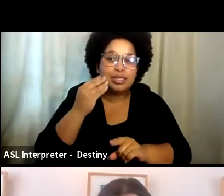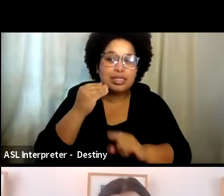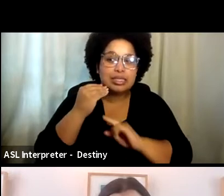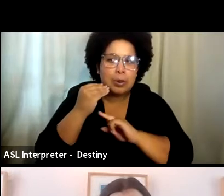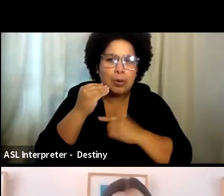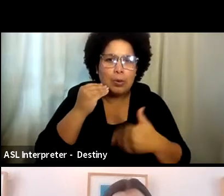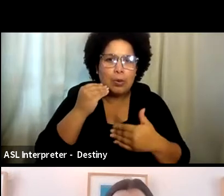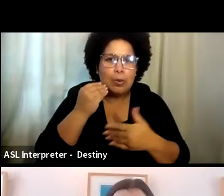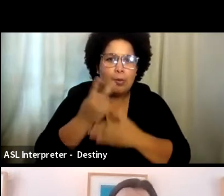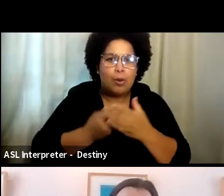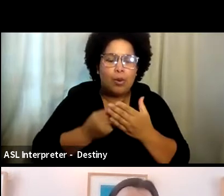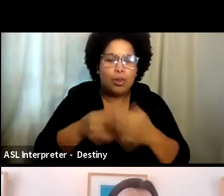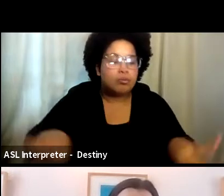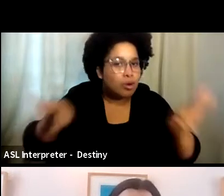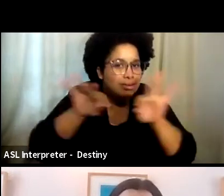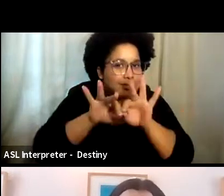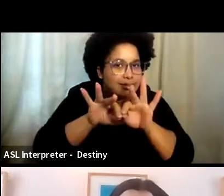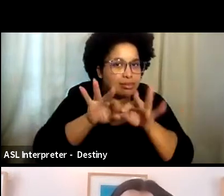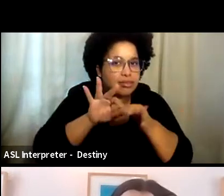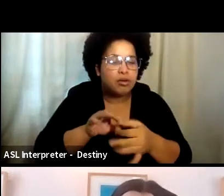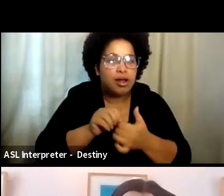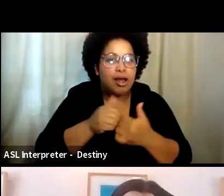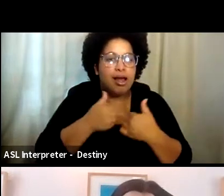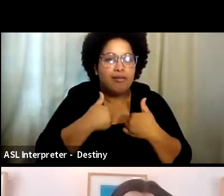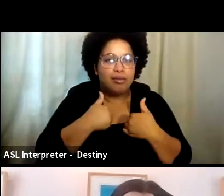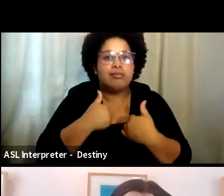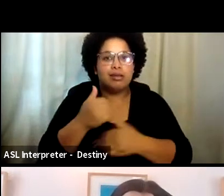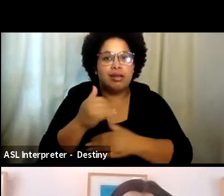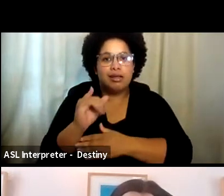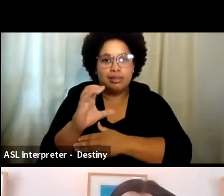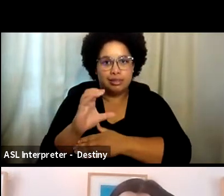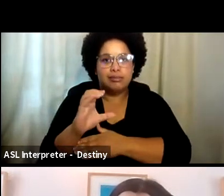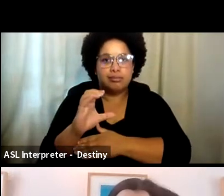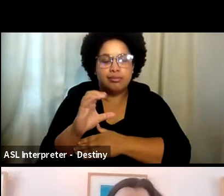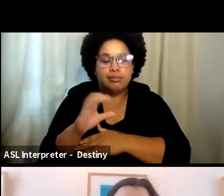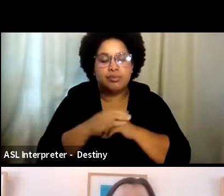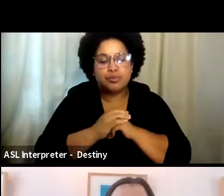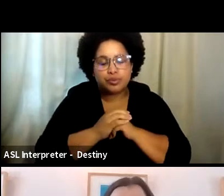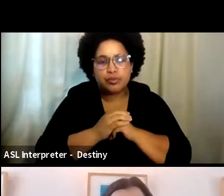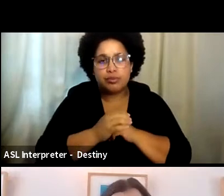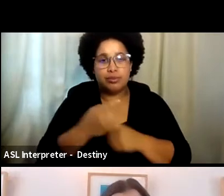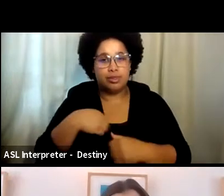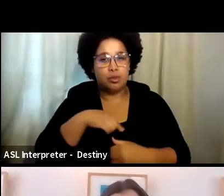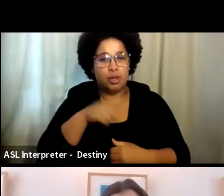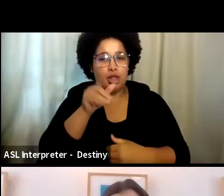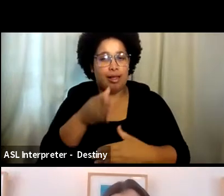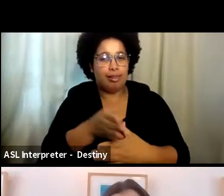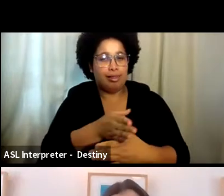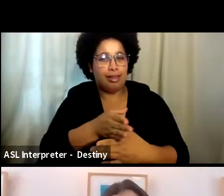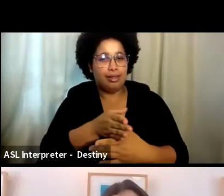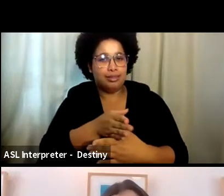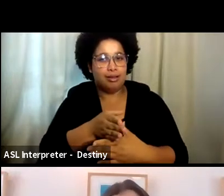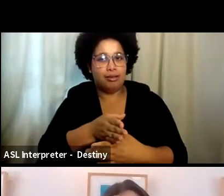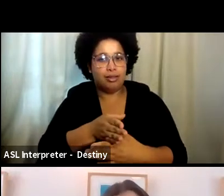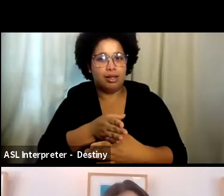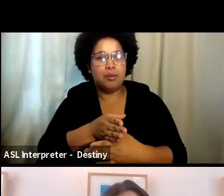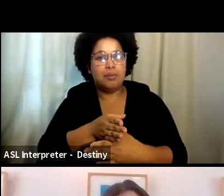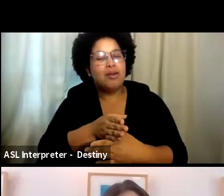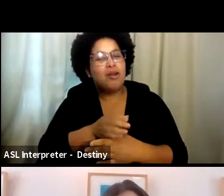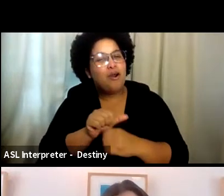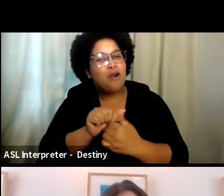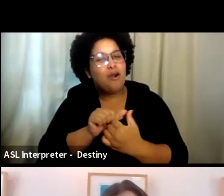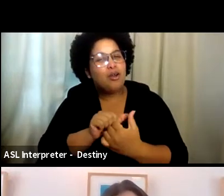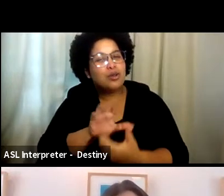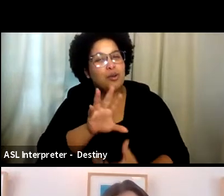important with having an intimacy coordinator on set. We are liaisons, but we are also collaborators.